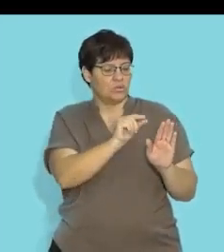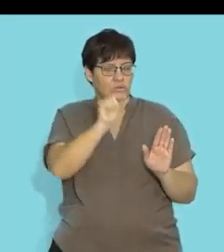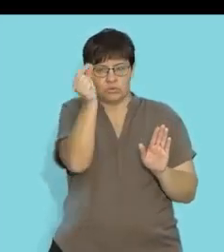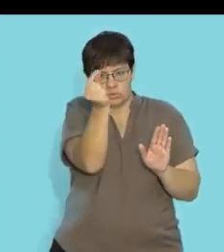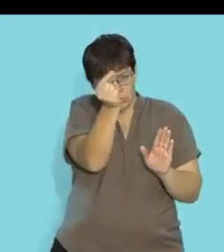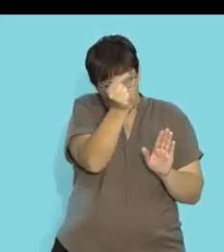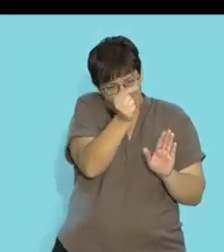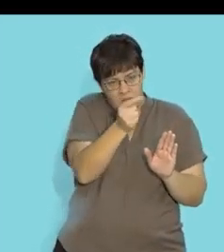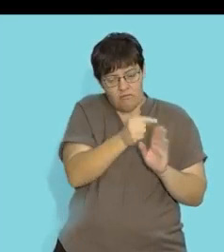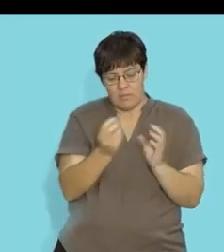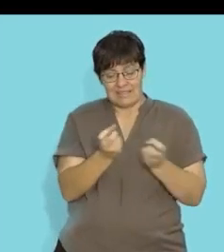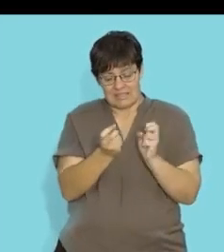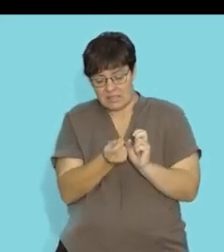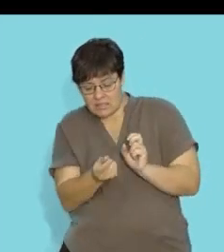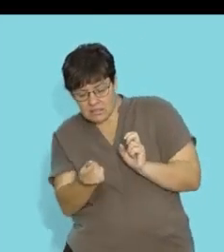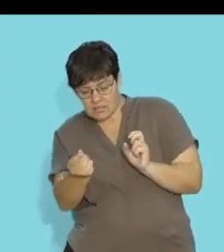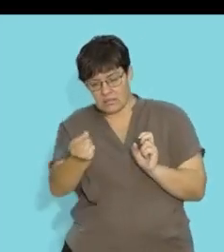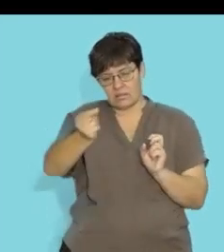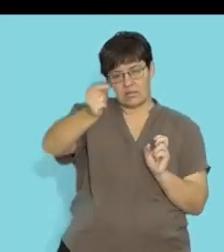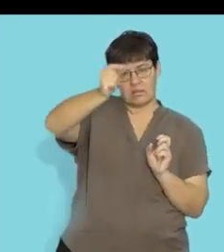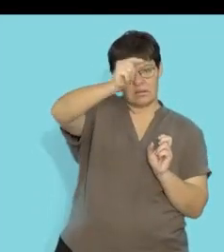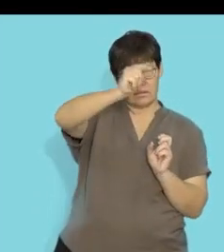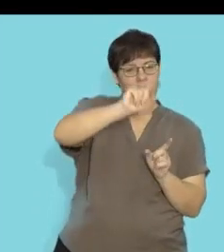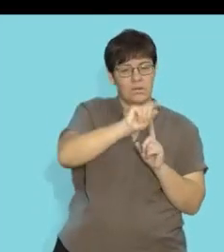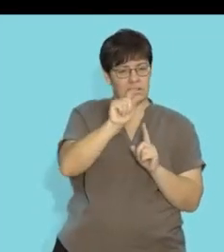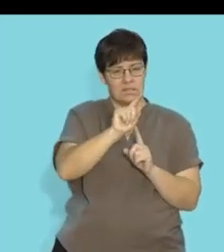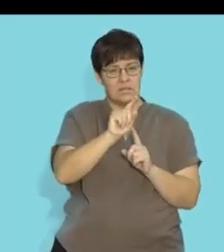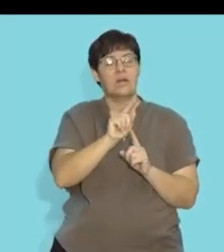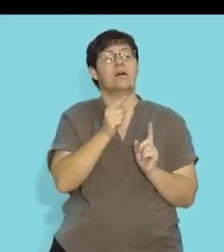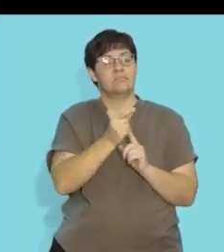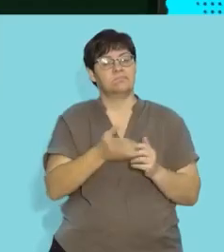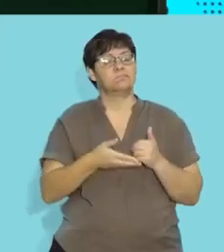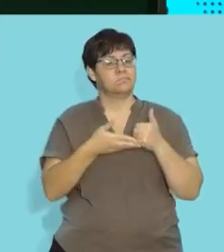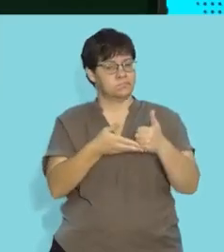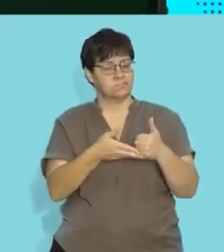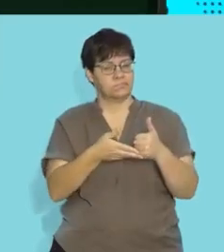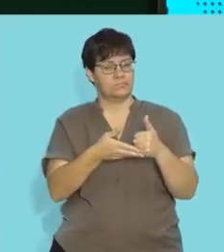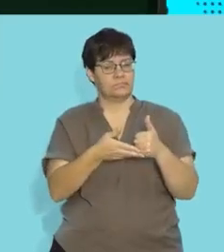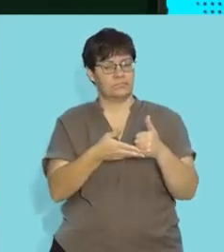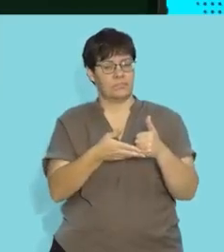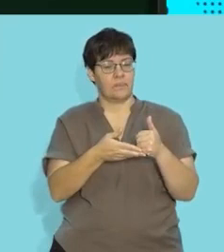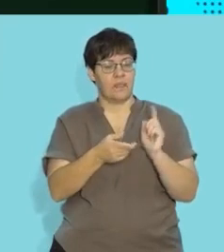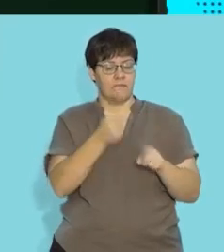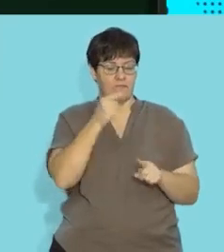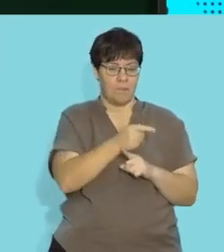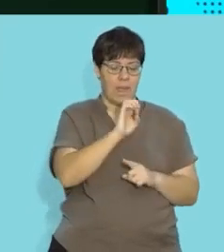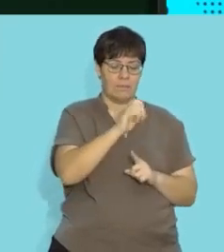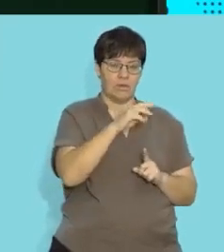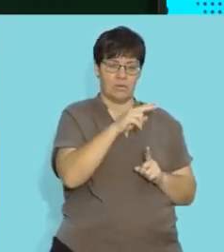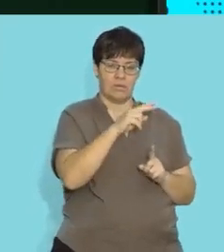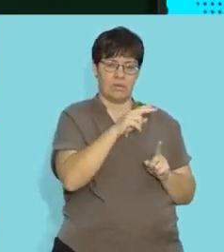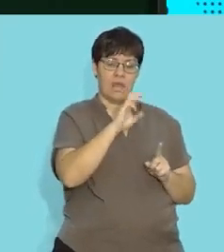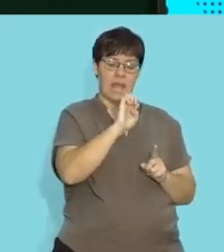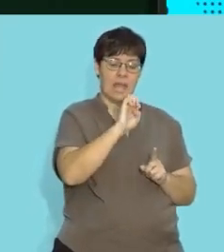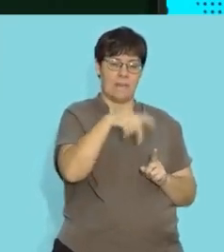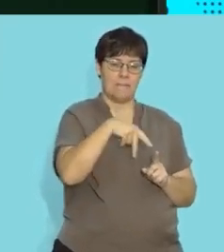from the testes to the urethra would be the tube that carries out from the epidermis epididymis